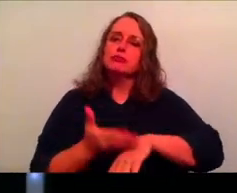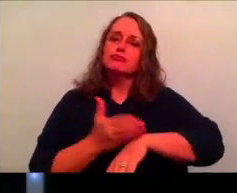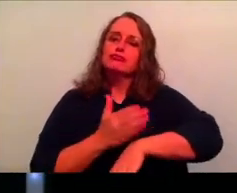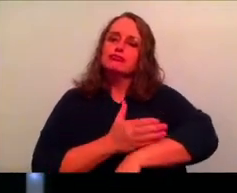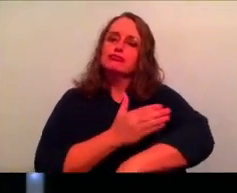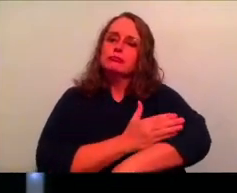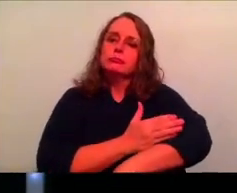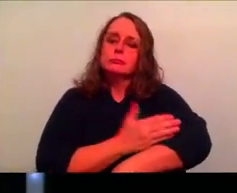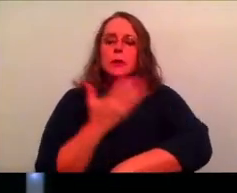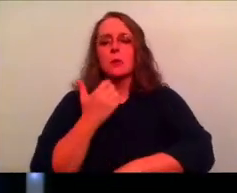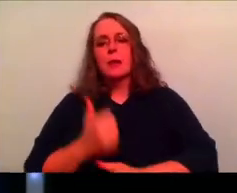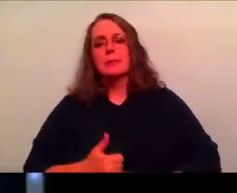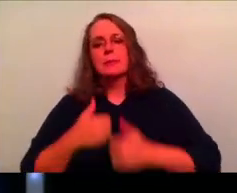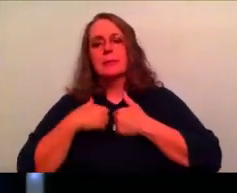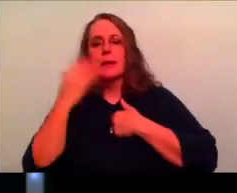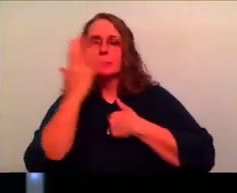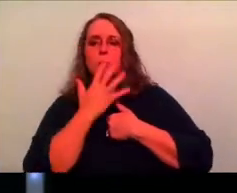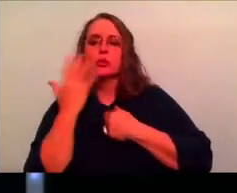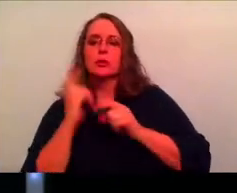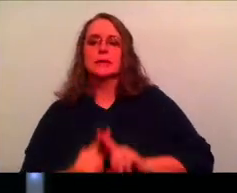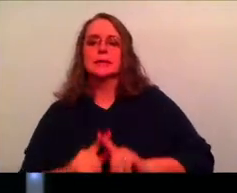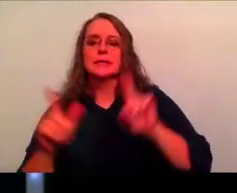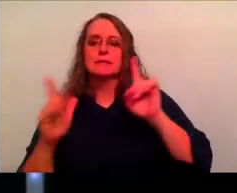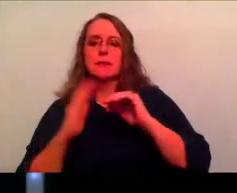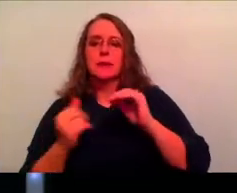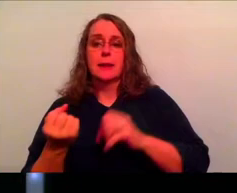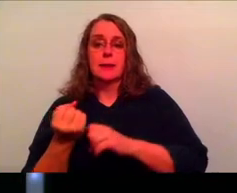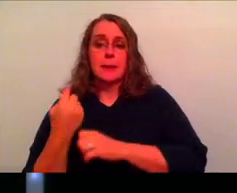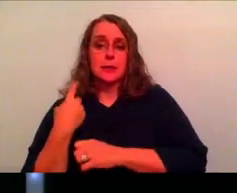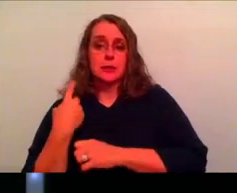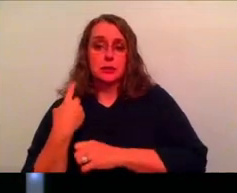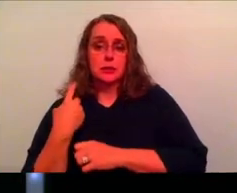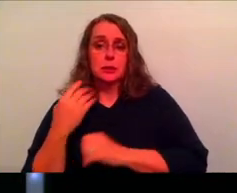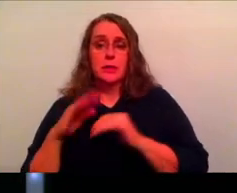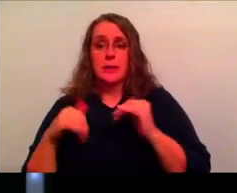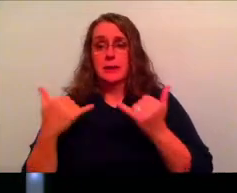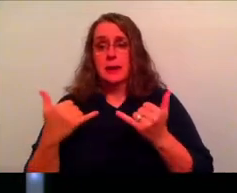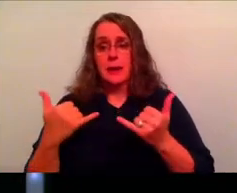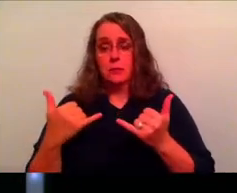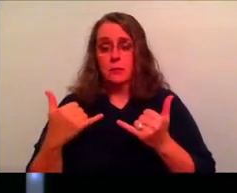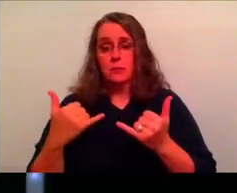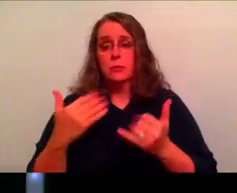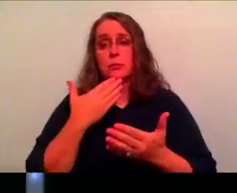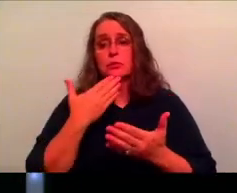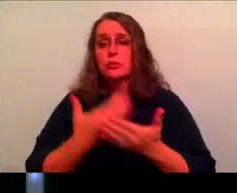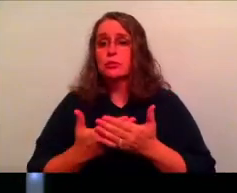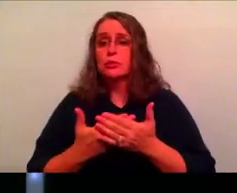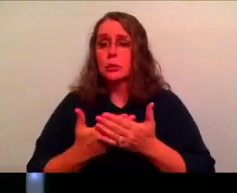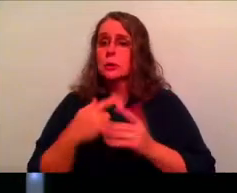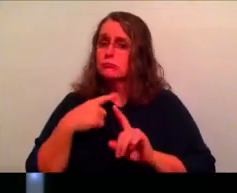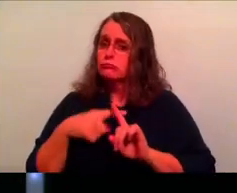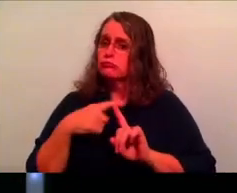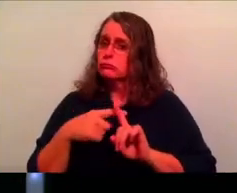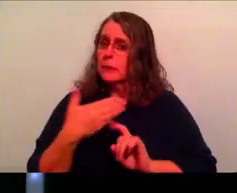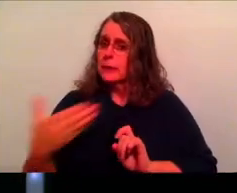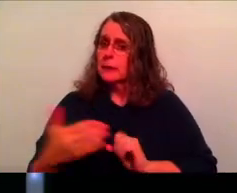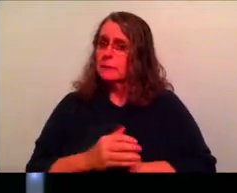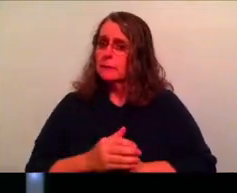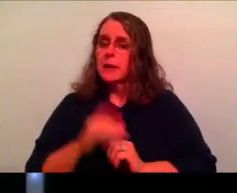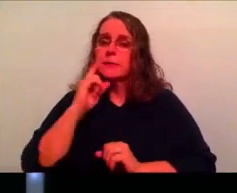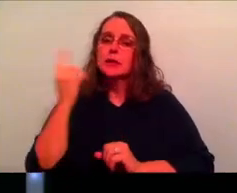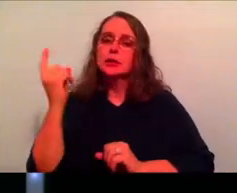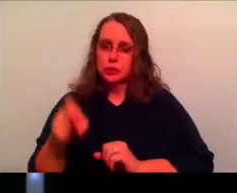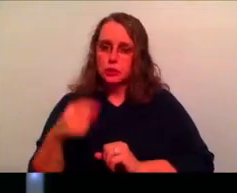to look different than it was this last year, than it is right now. And that's a good thing. I think there should always be a desire to, to go